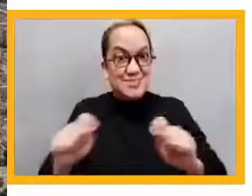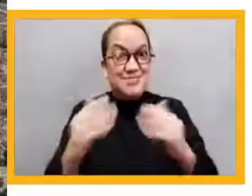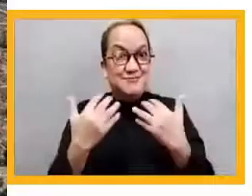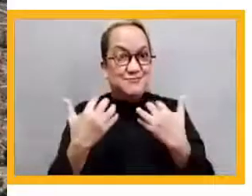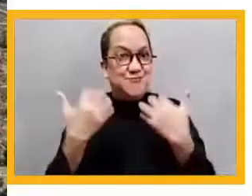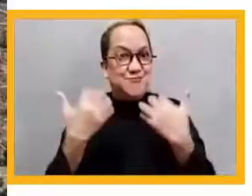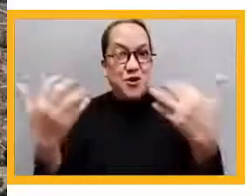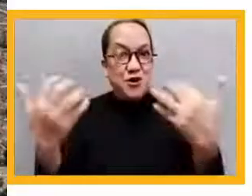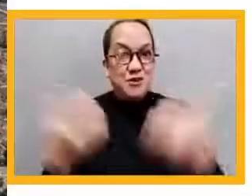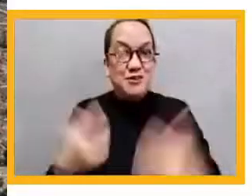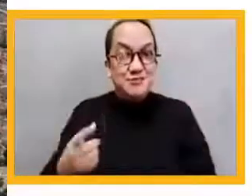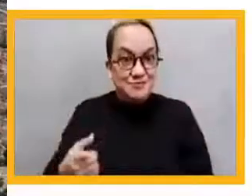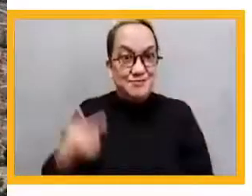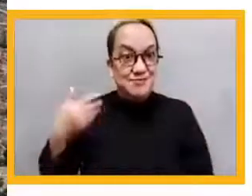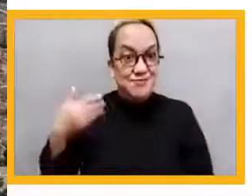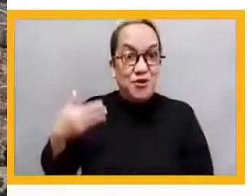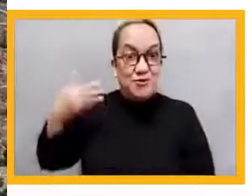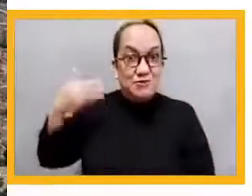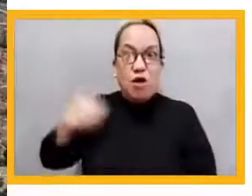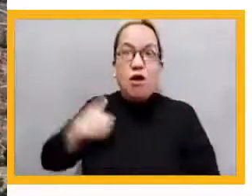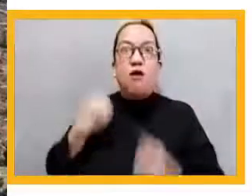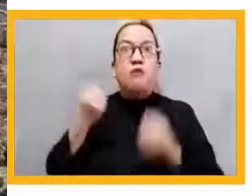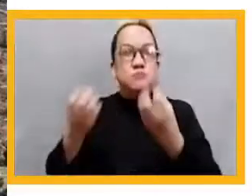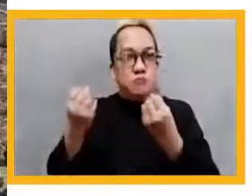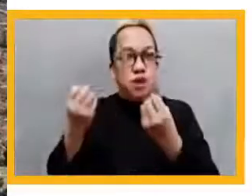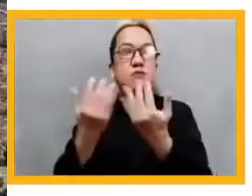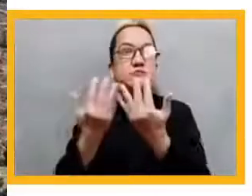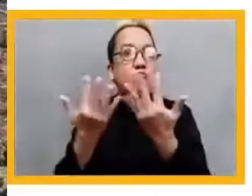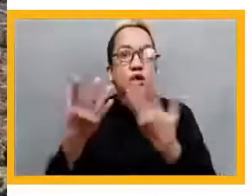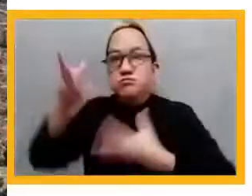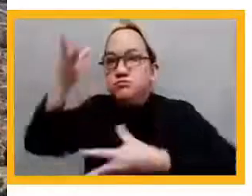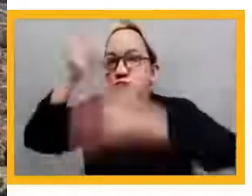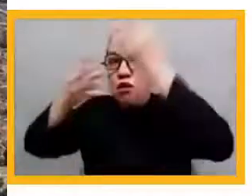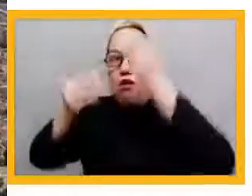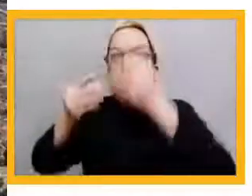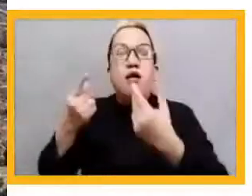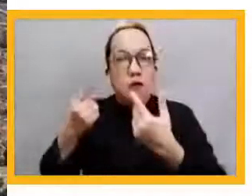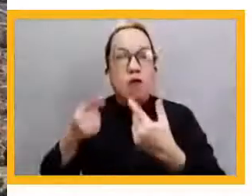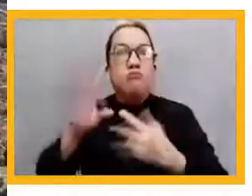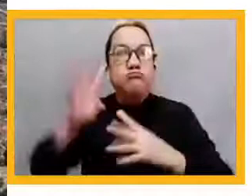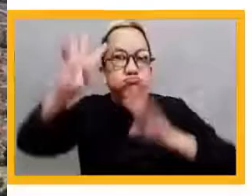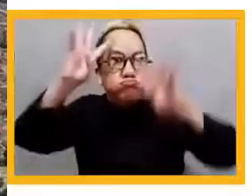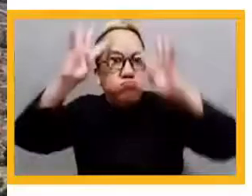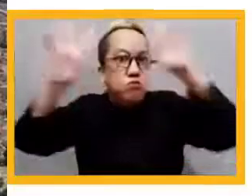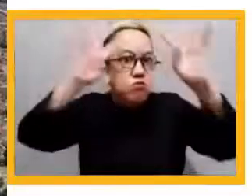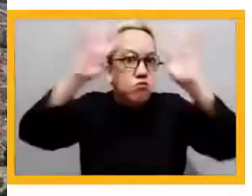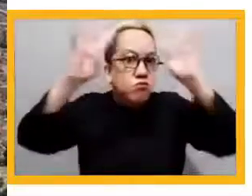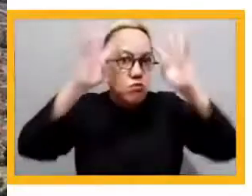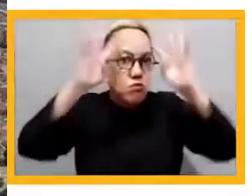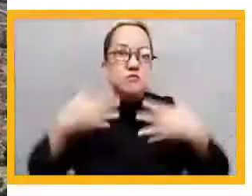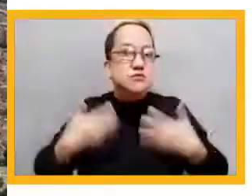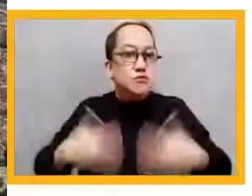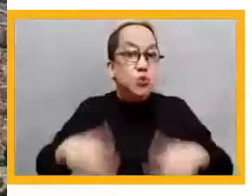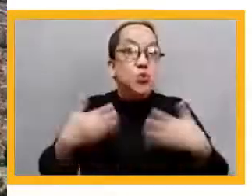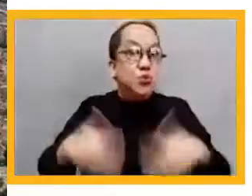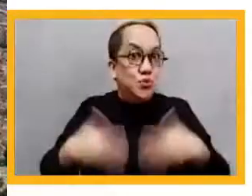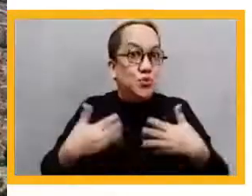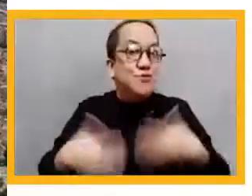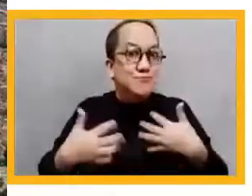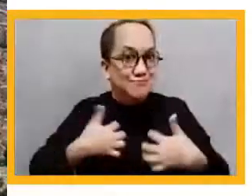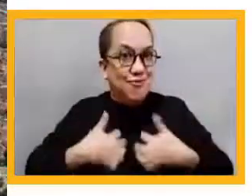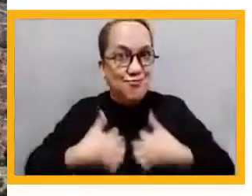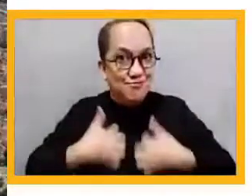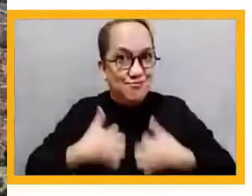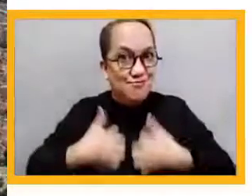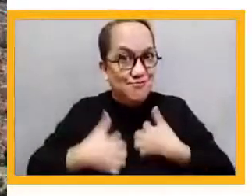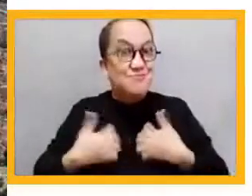so many research findings and innovations, I wanted to share with you my views from this part of the world, a bit from